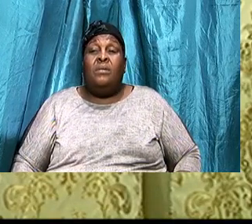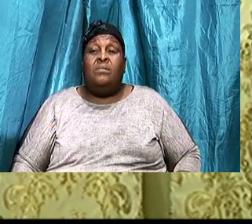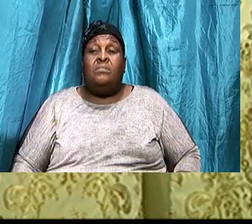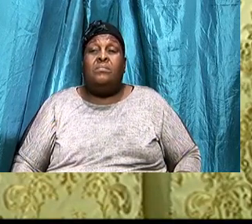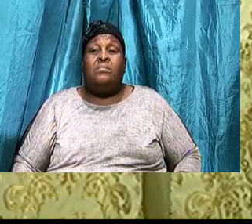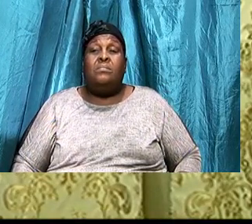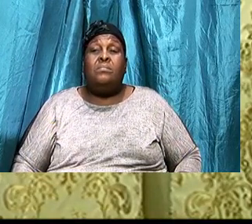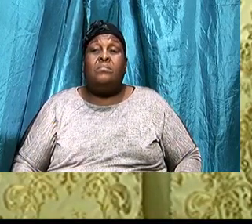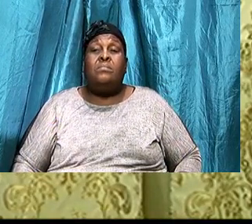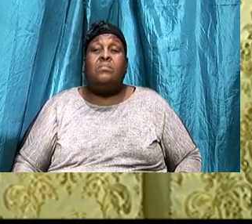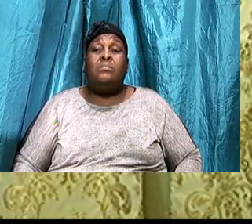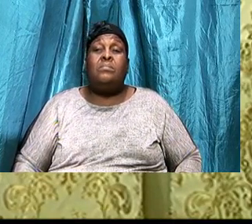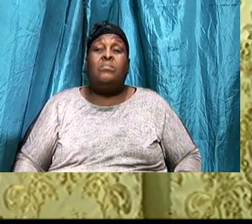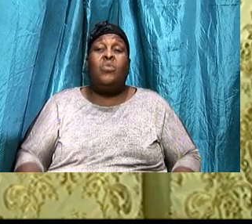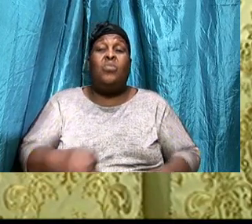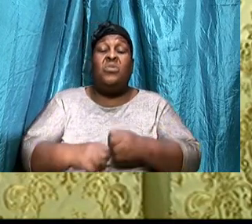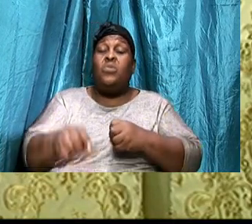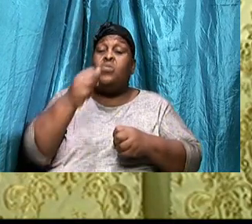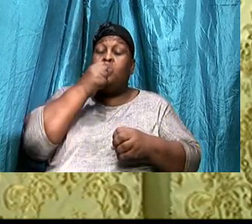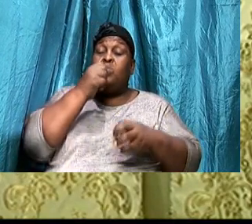And without controversy,